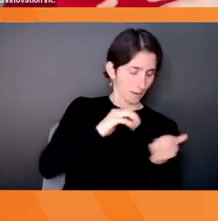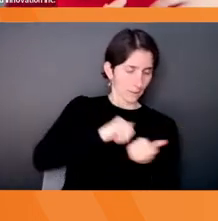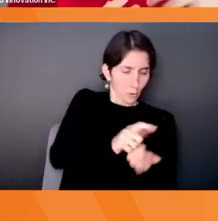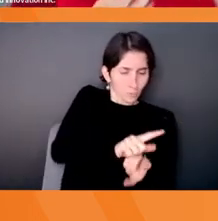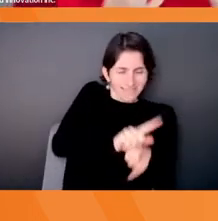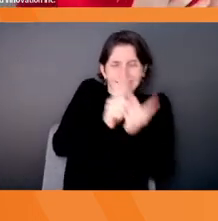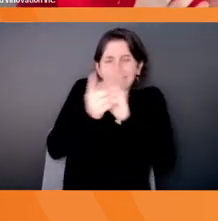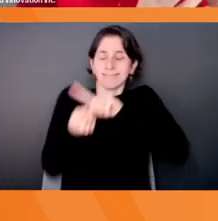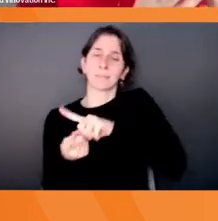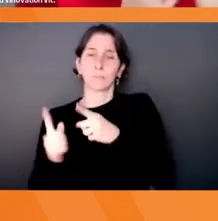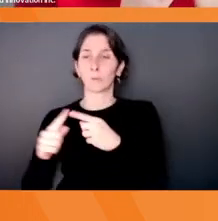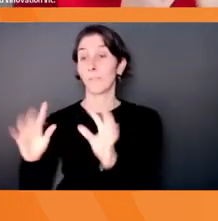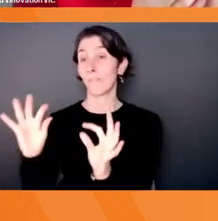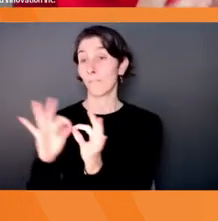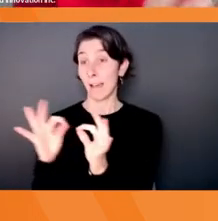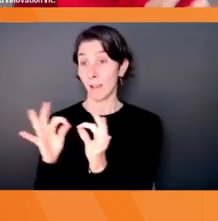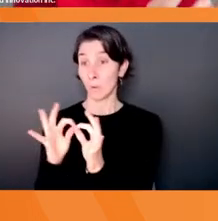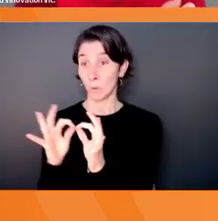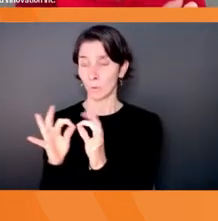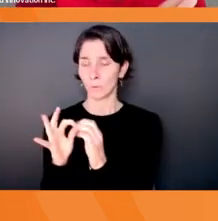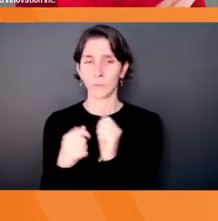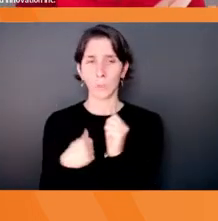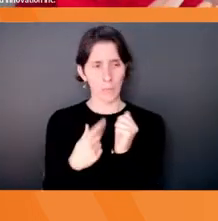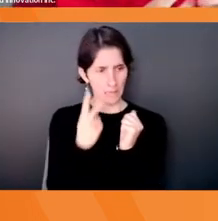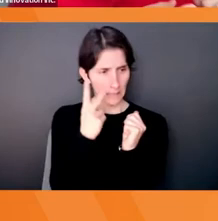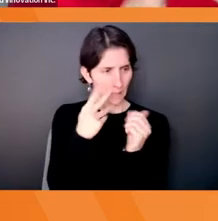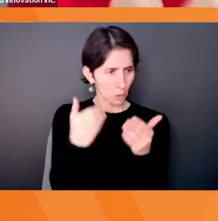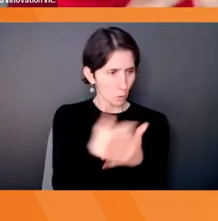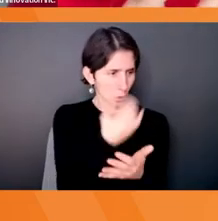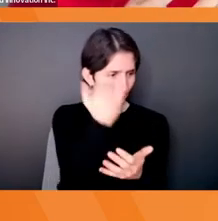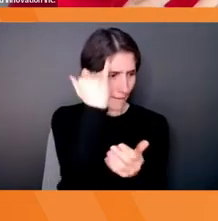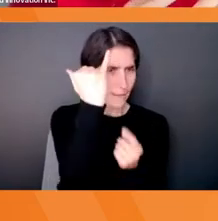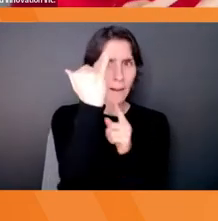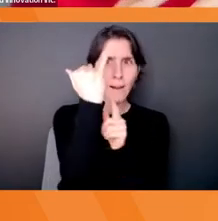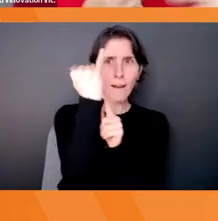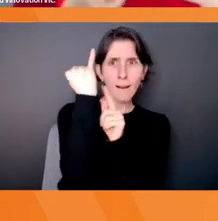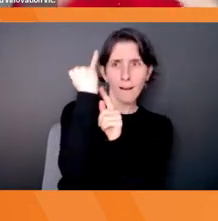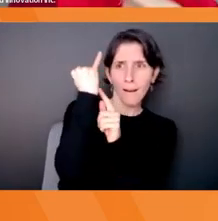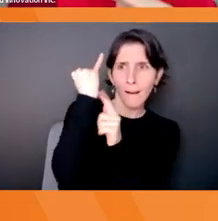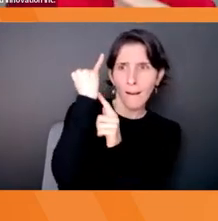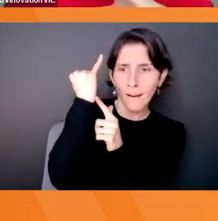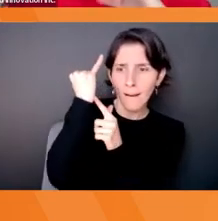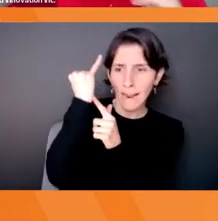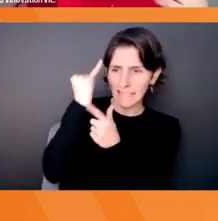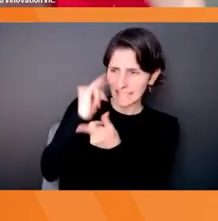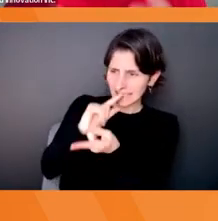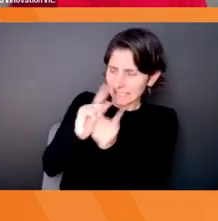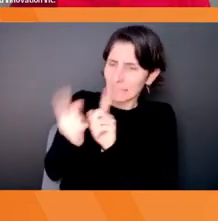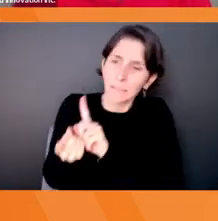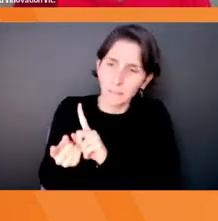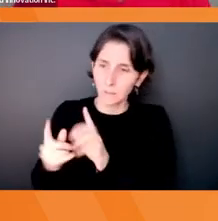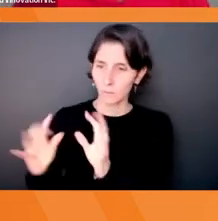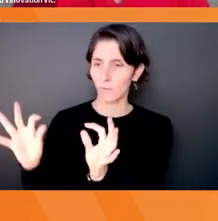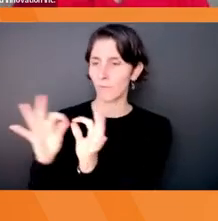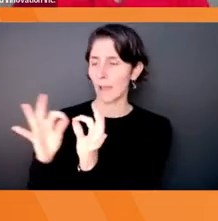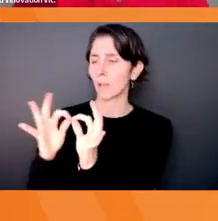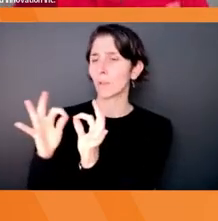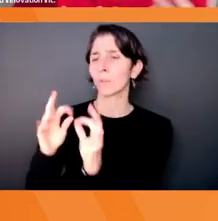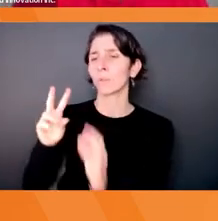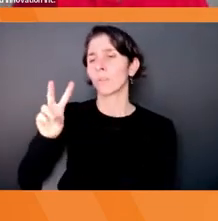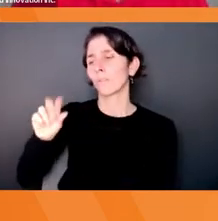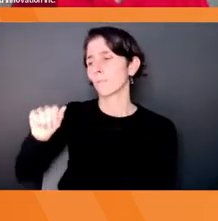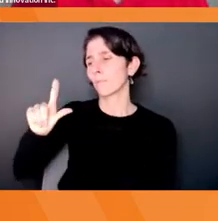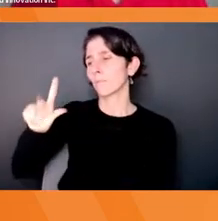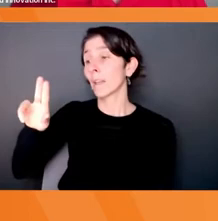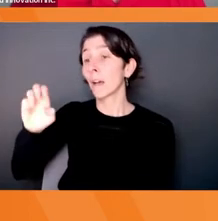take the, what we see, these new ideas that we have and turn it into value. And value is not something that has to be